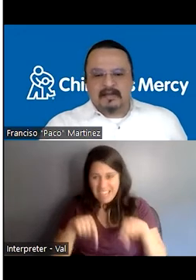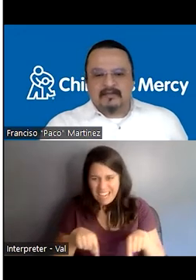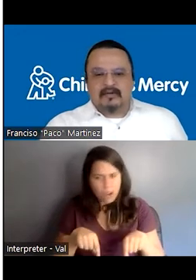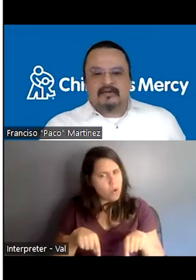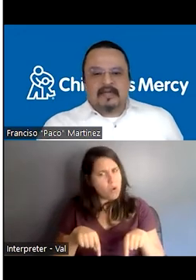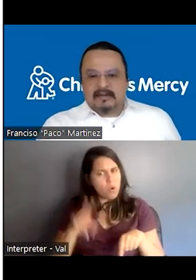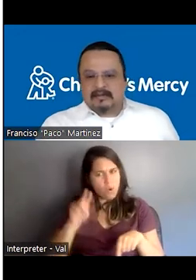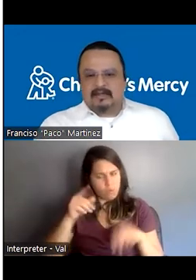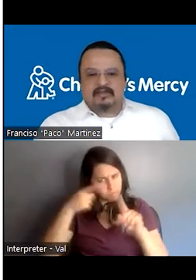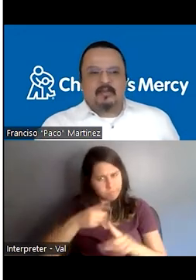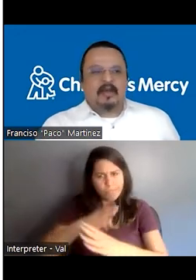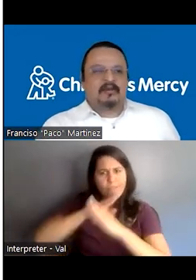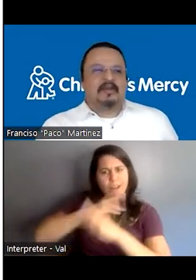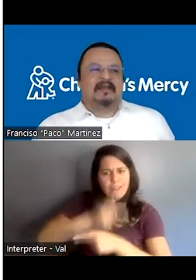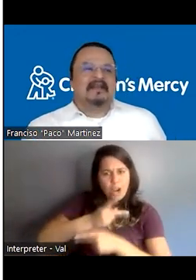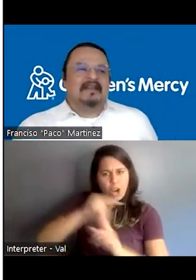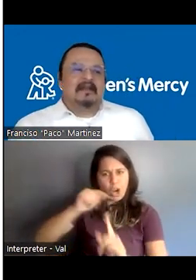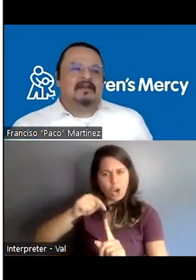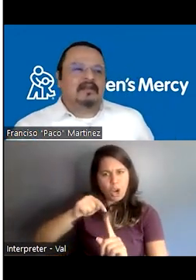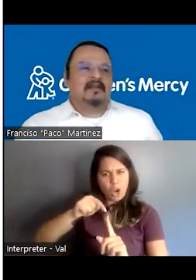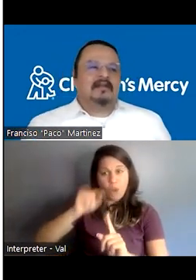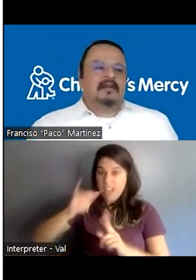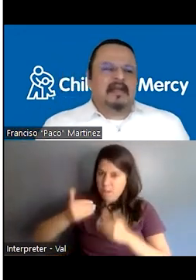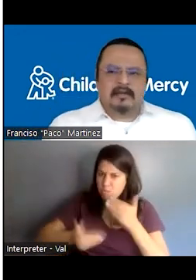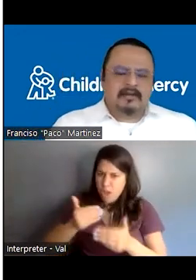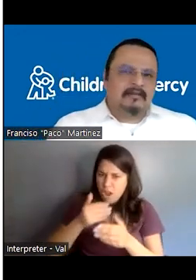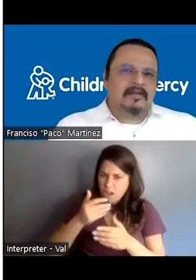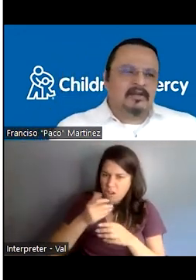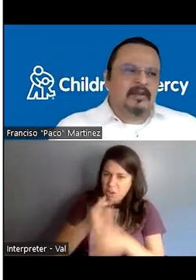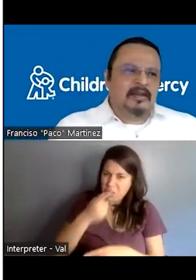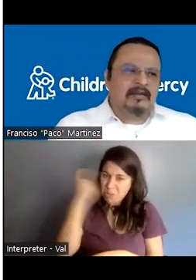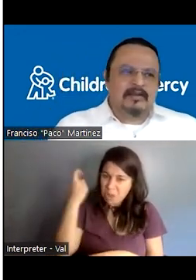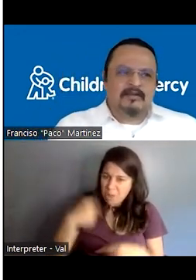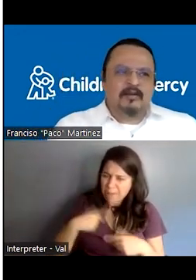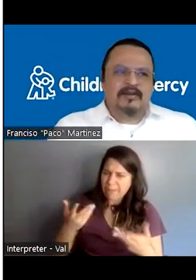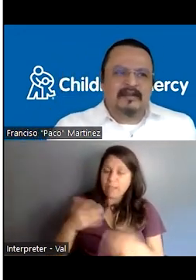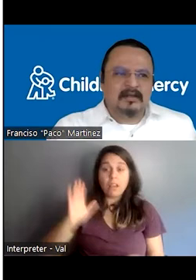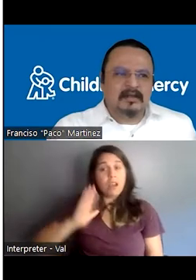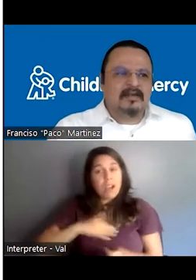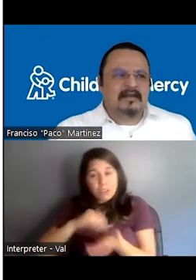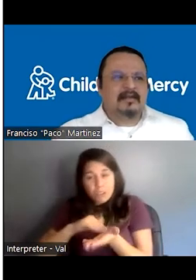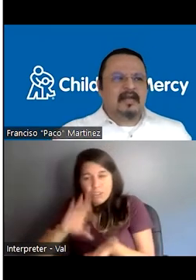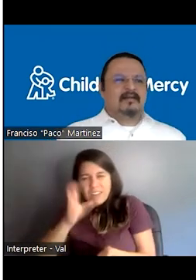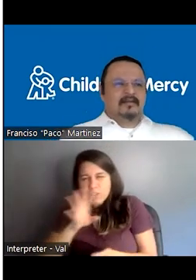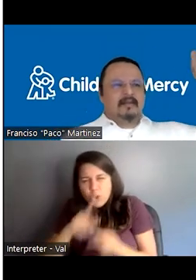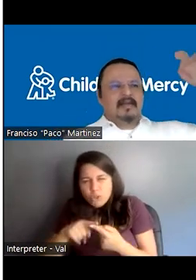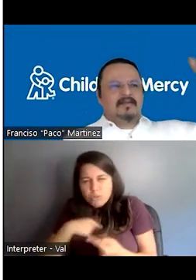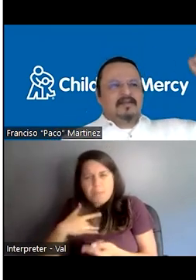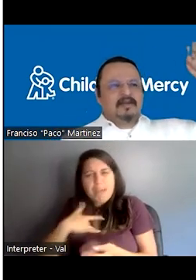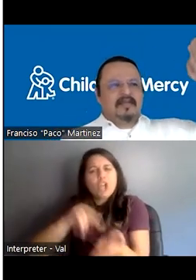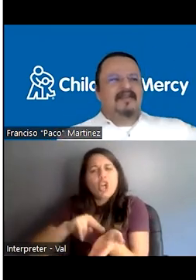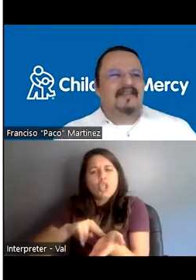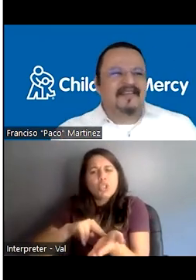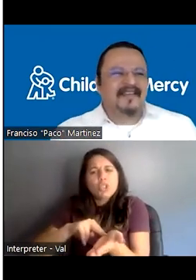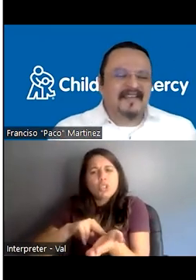prevented. So that caused trauma to me. Another thing is like my doctor never talked to me. was always the nurse. And I was like, Hey, doctor, I'm here.